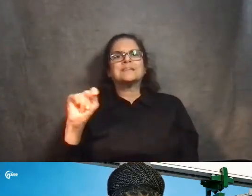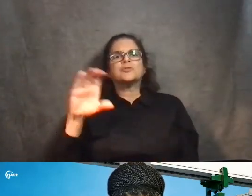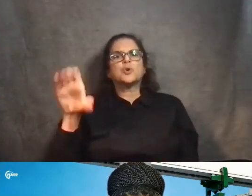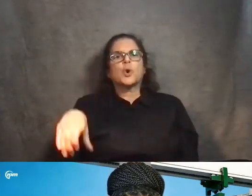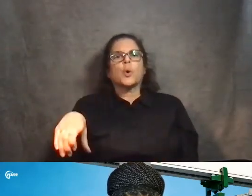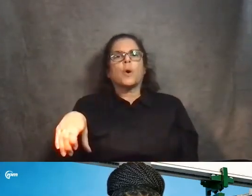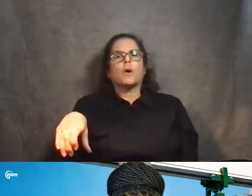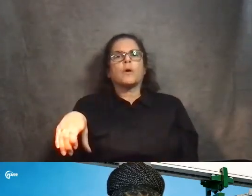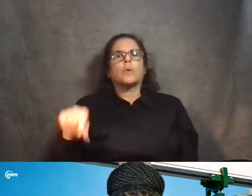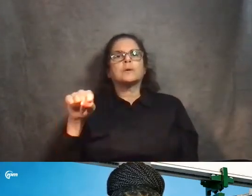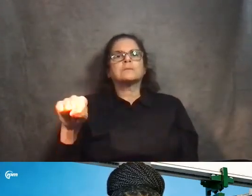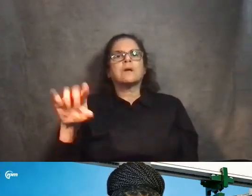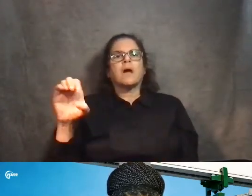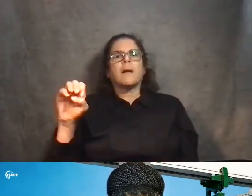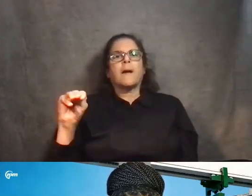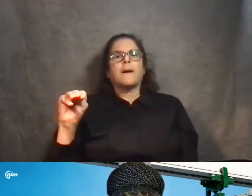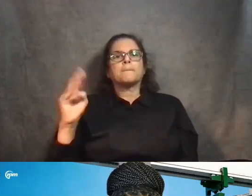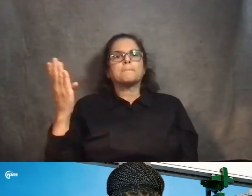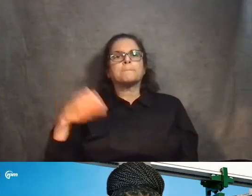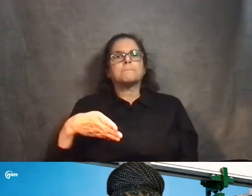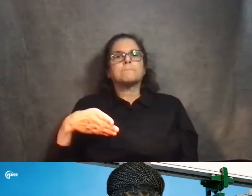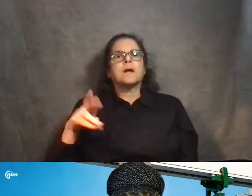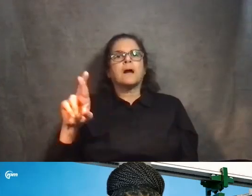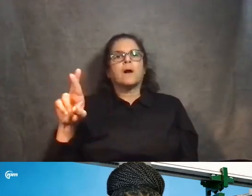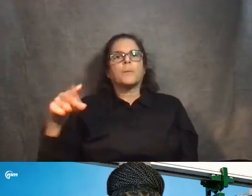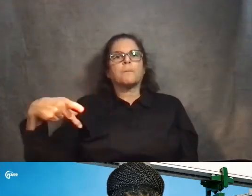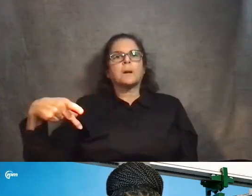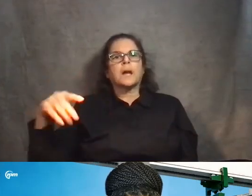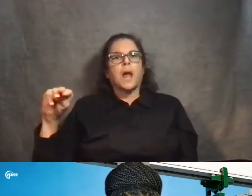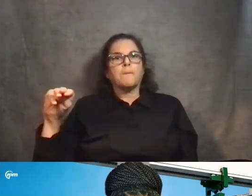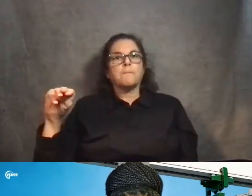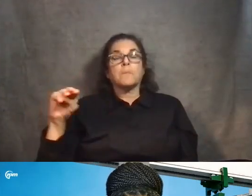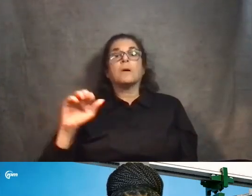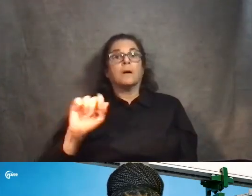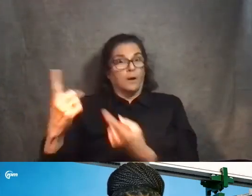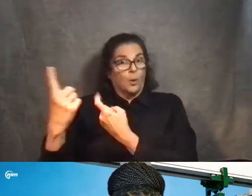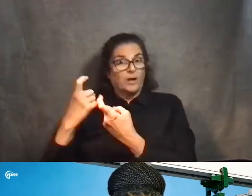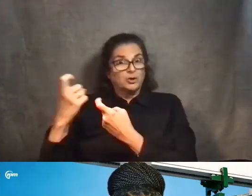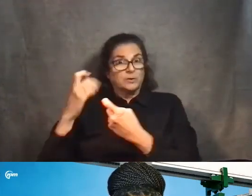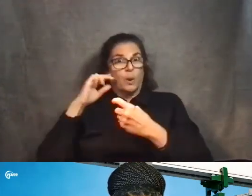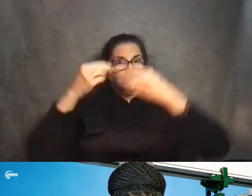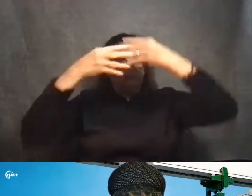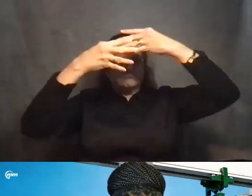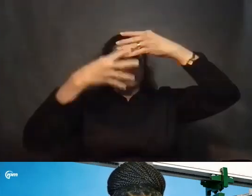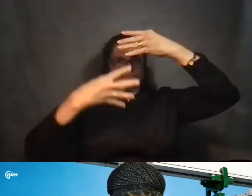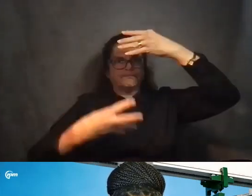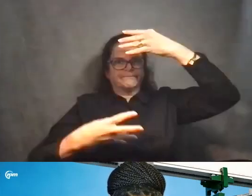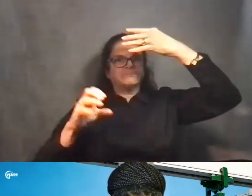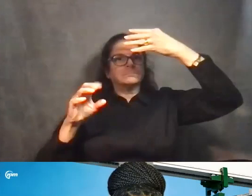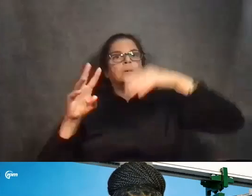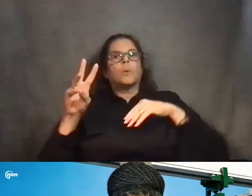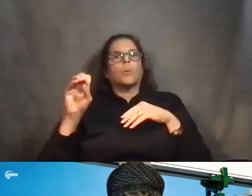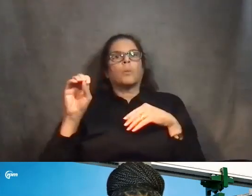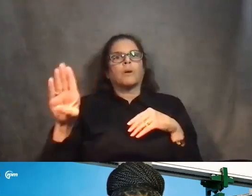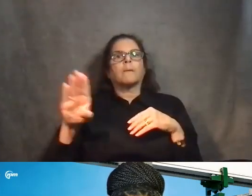slash RPM. Again, all the questions will be posted to our website. An email will be sent to all attendees